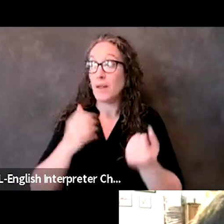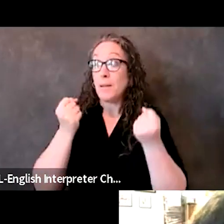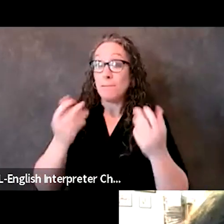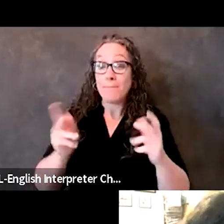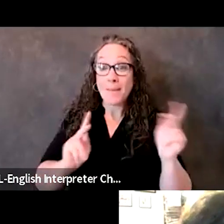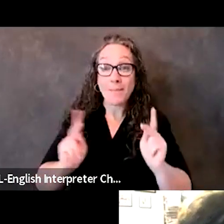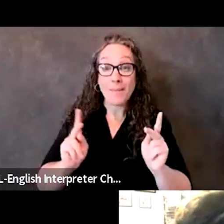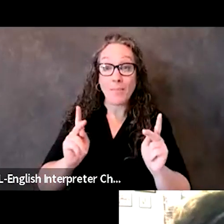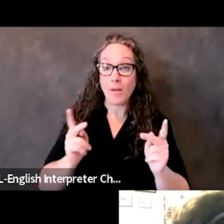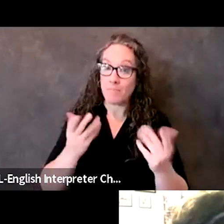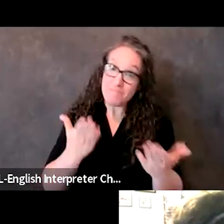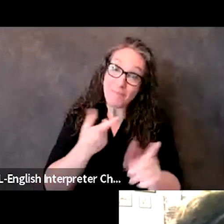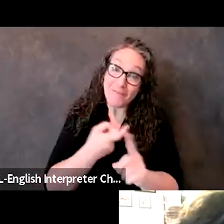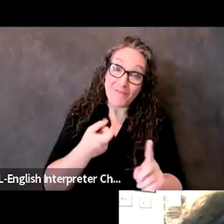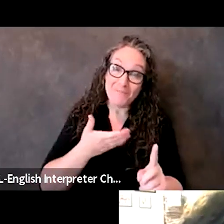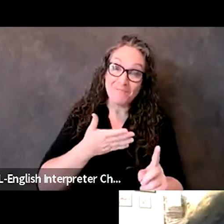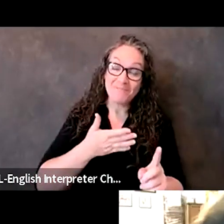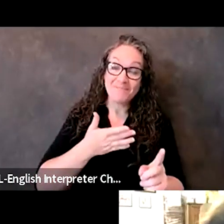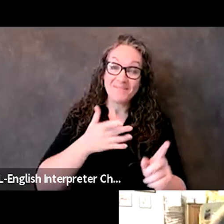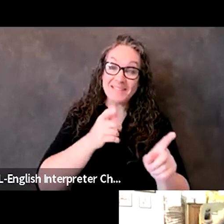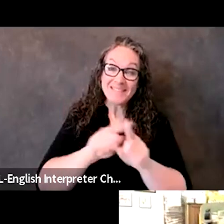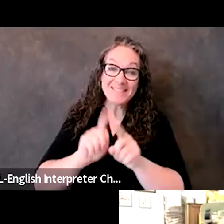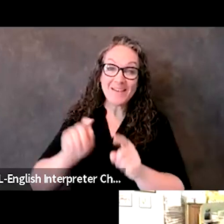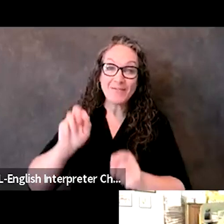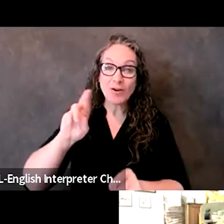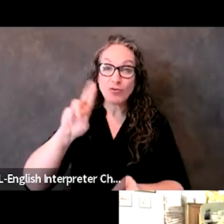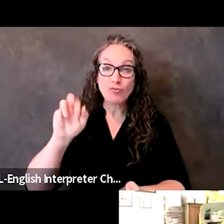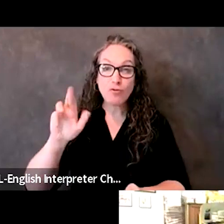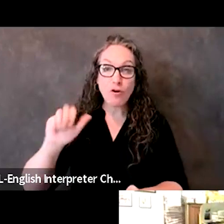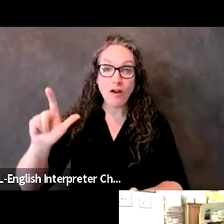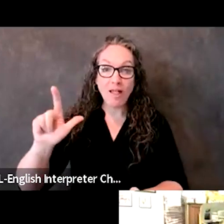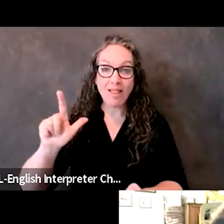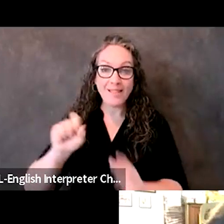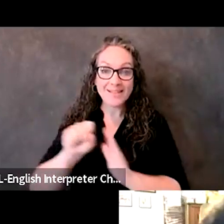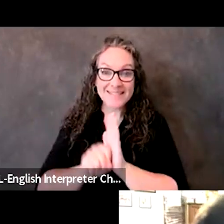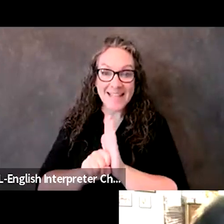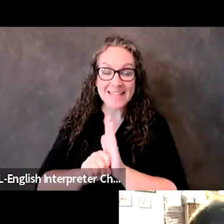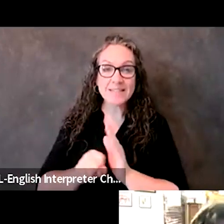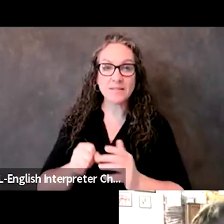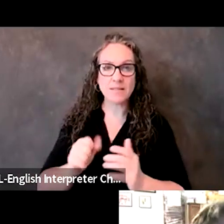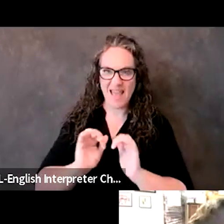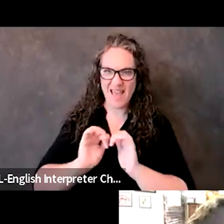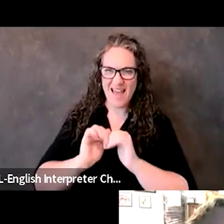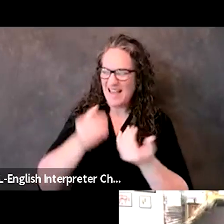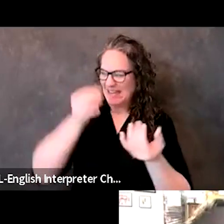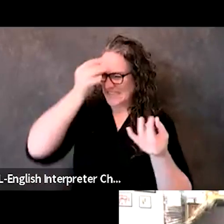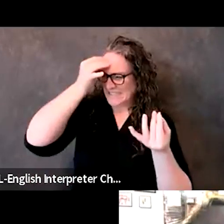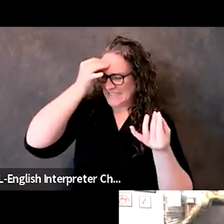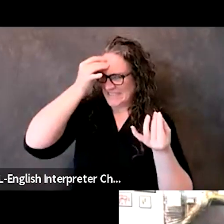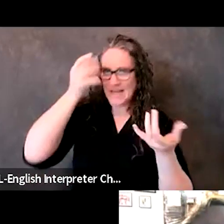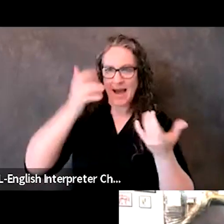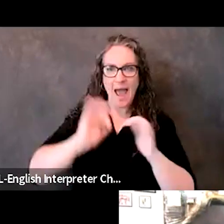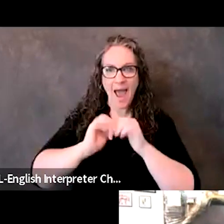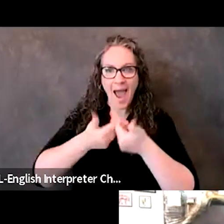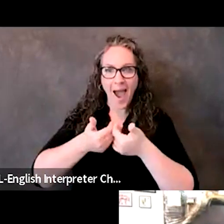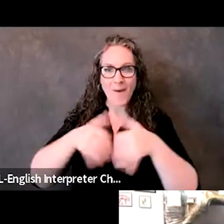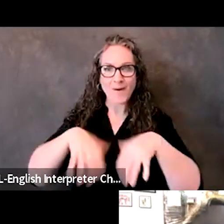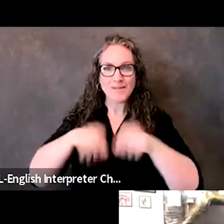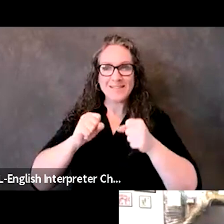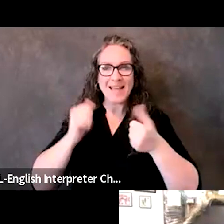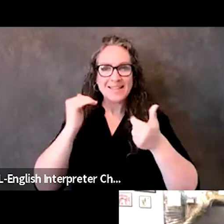frontier states who are trying to figure out, you know, how to start taking these significant steps in integration in their programs.